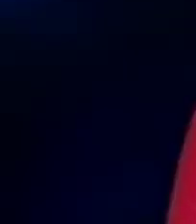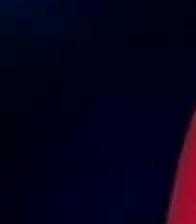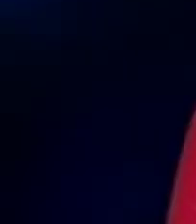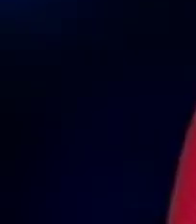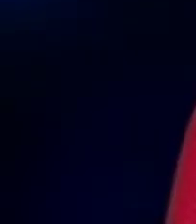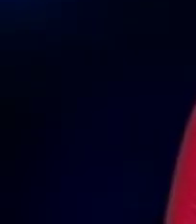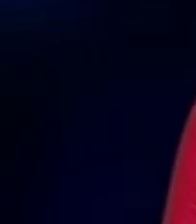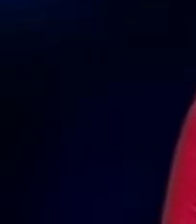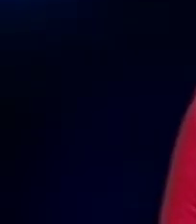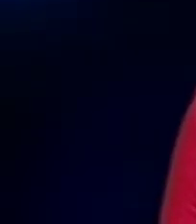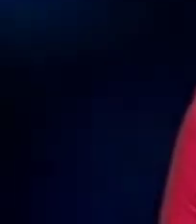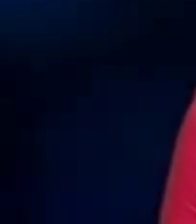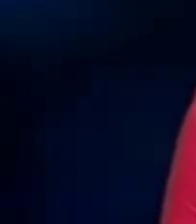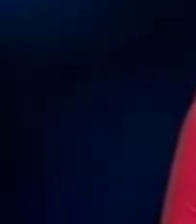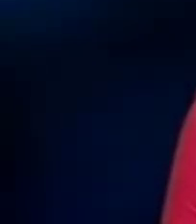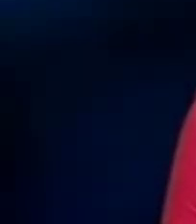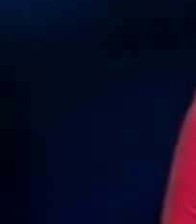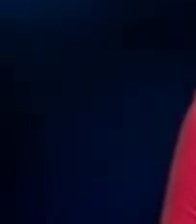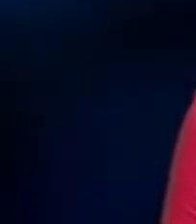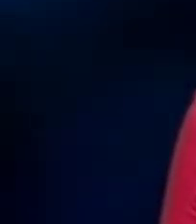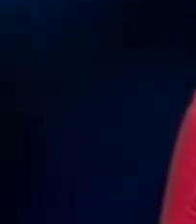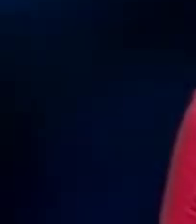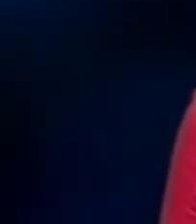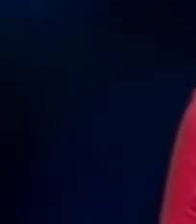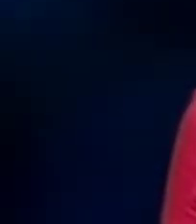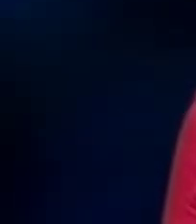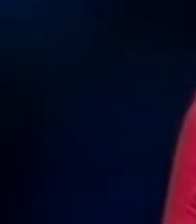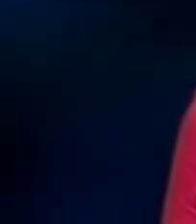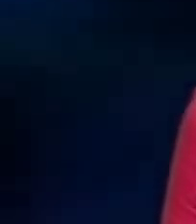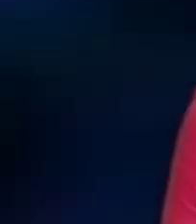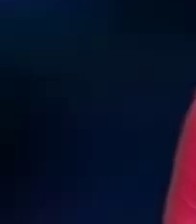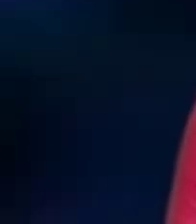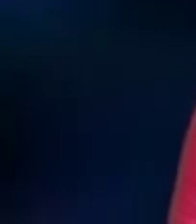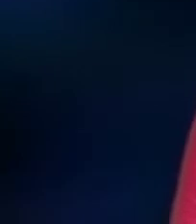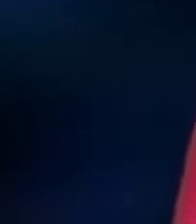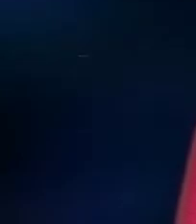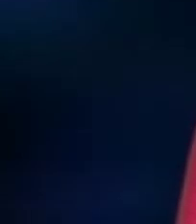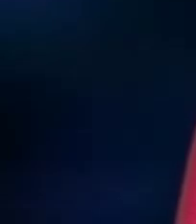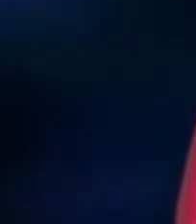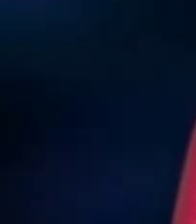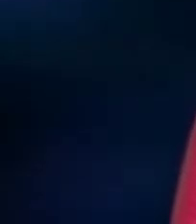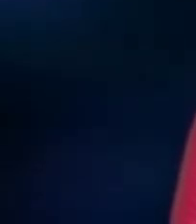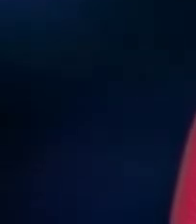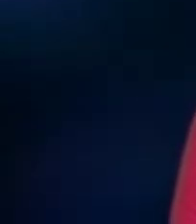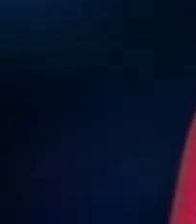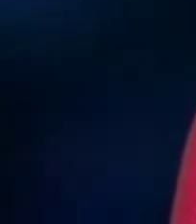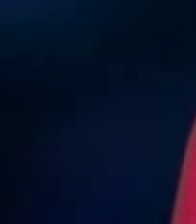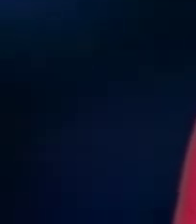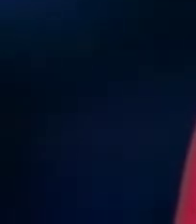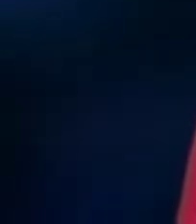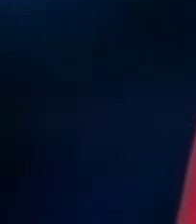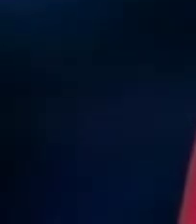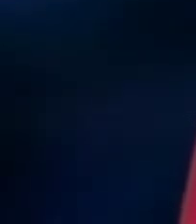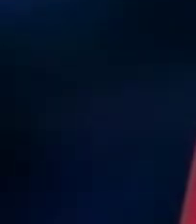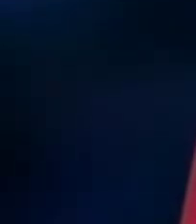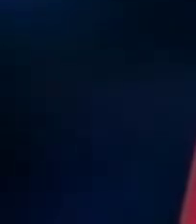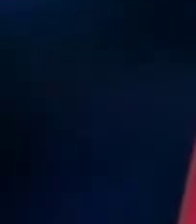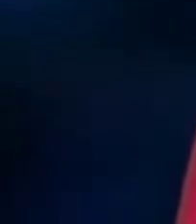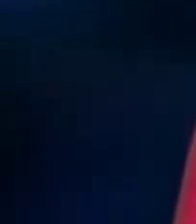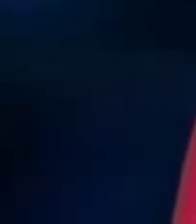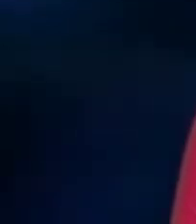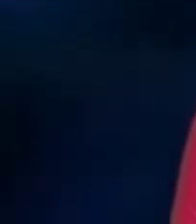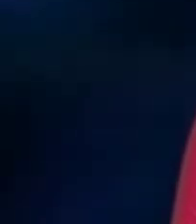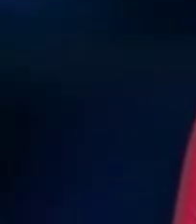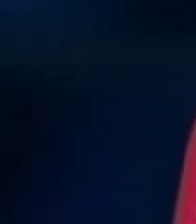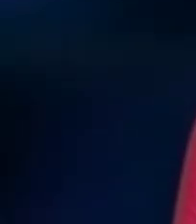She's doing her part to help the organization that gave her a second chance to live. But this time it's not the usual fundraiser. Find out what this